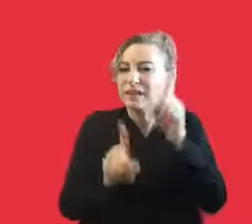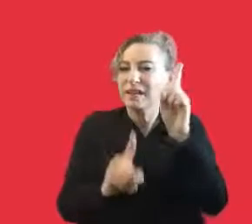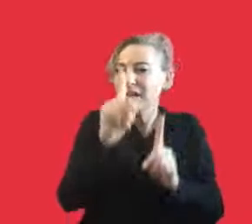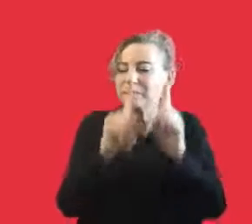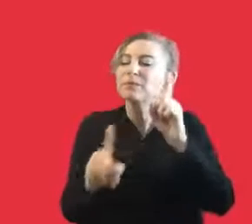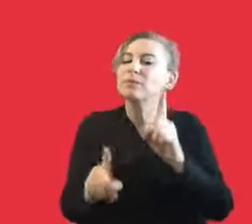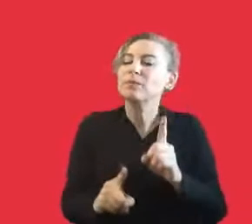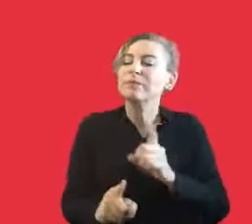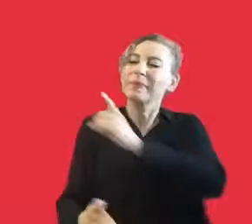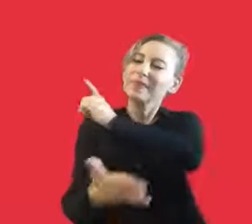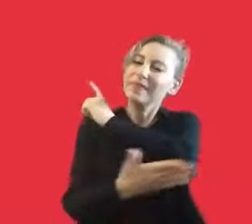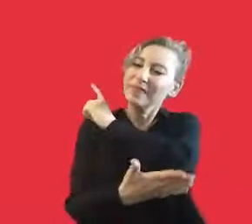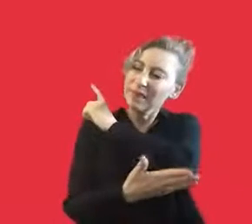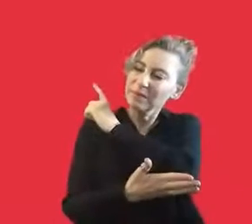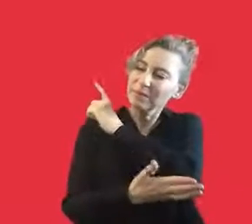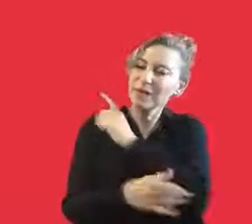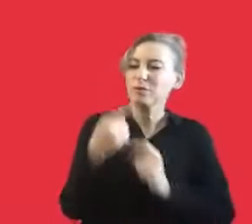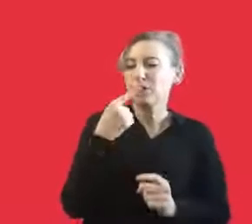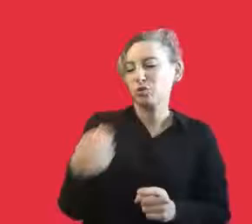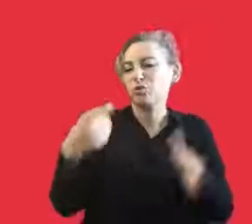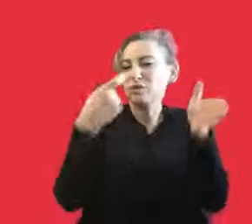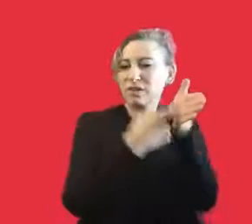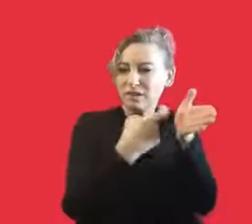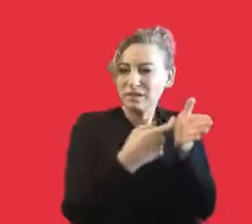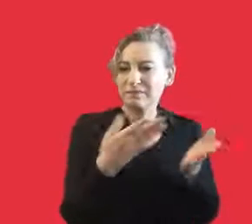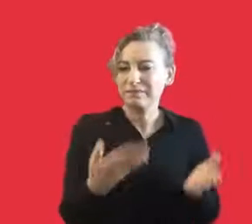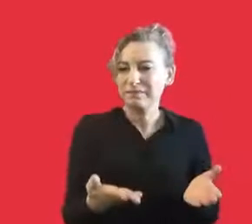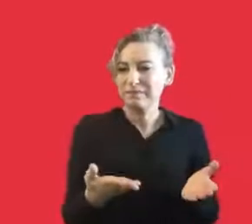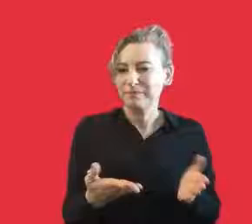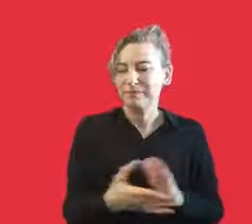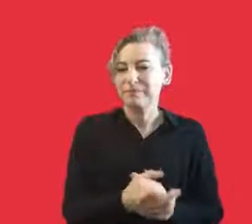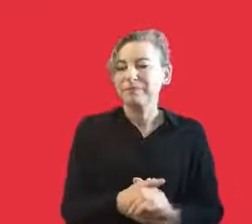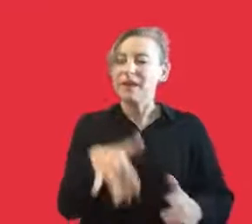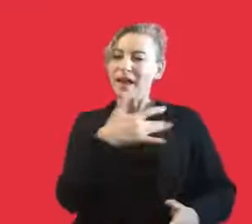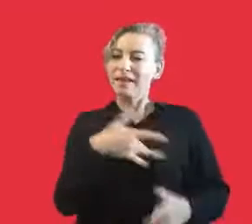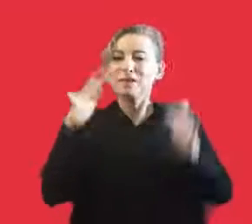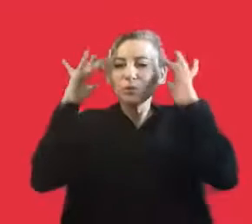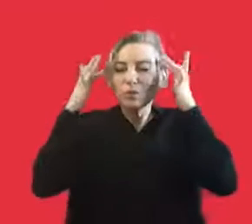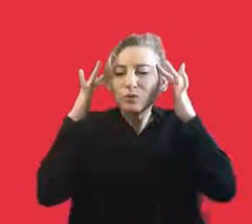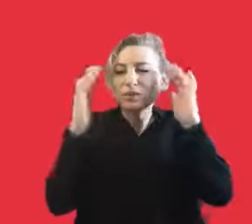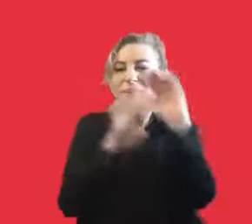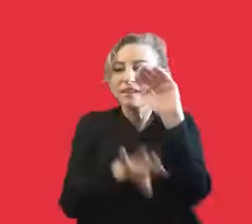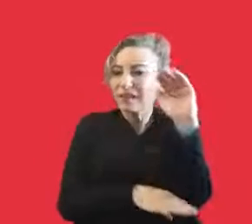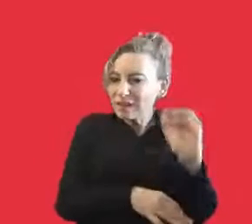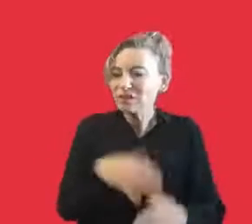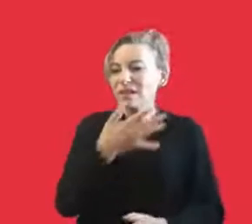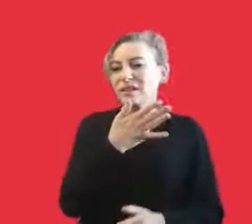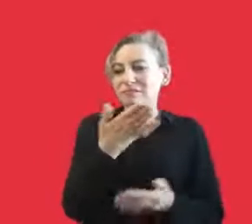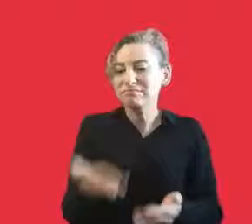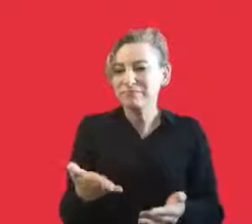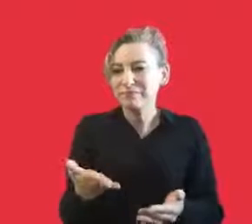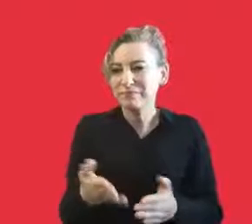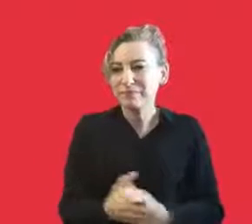people who are donating and between the people who are in need of it. And most of the people, so